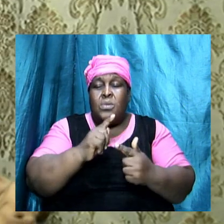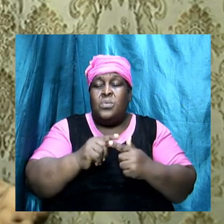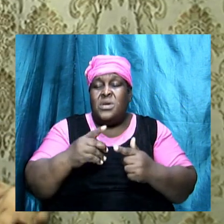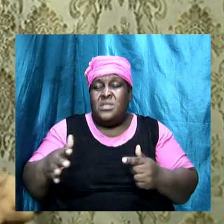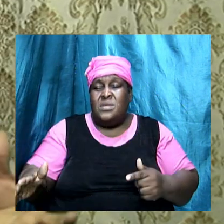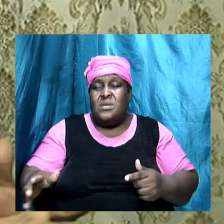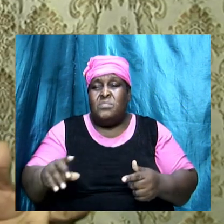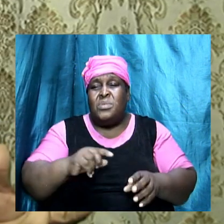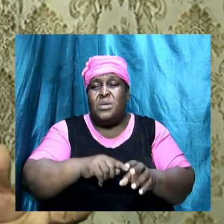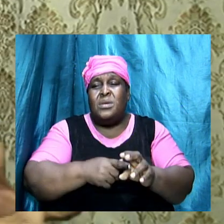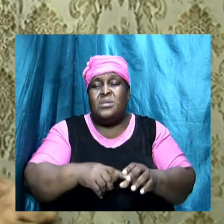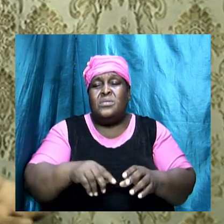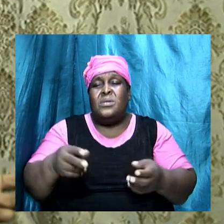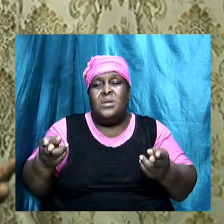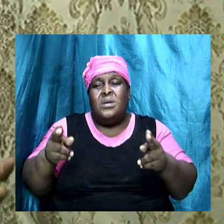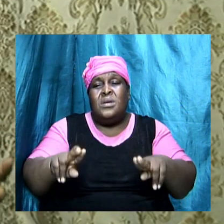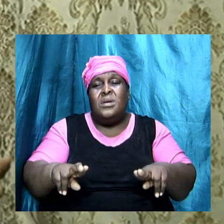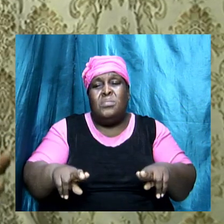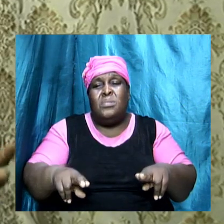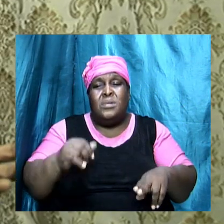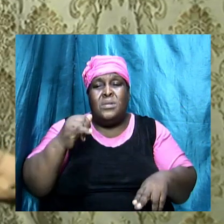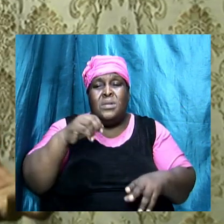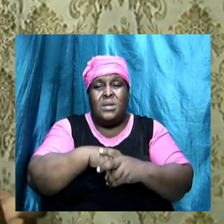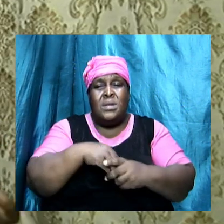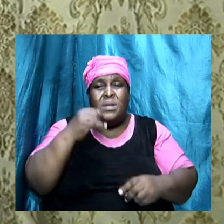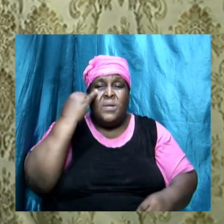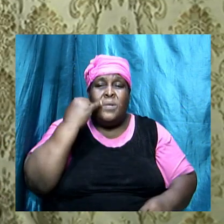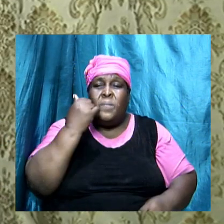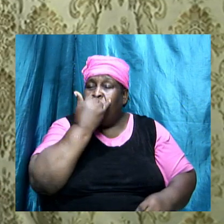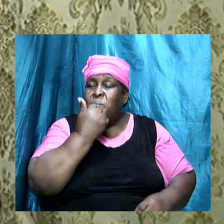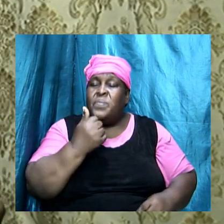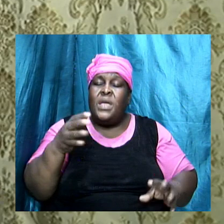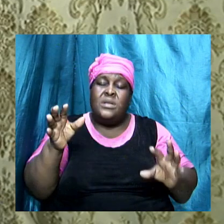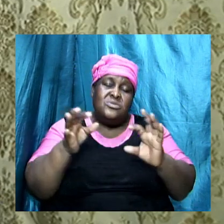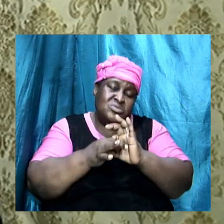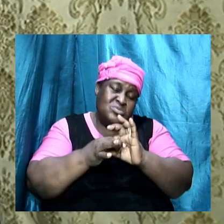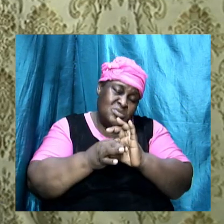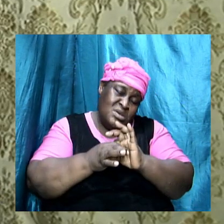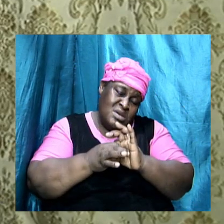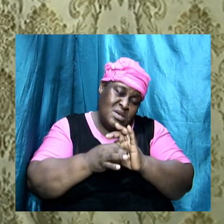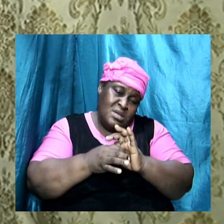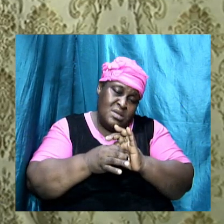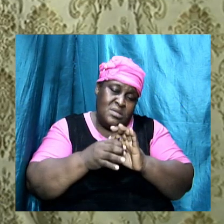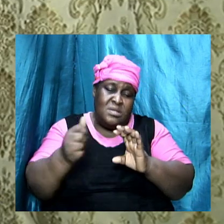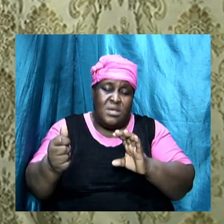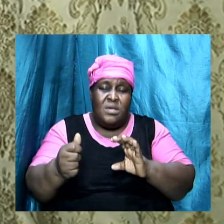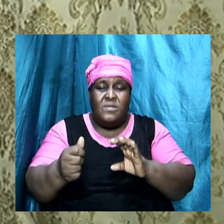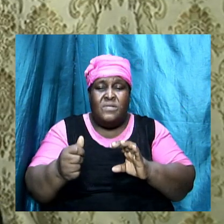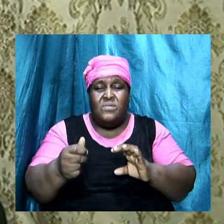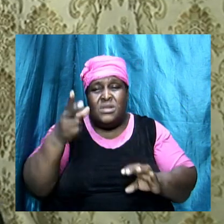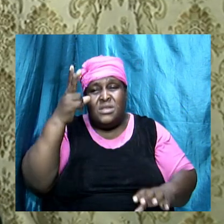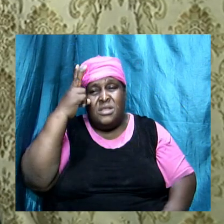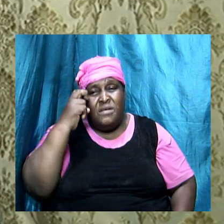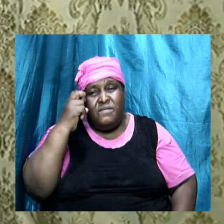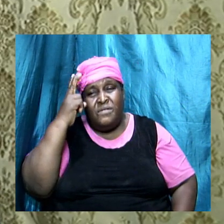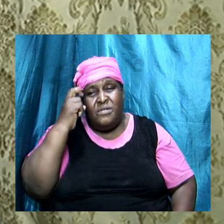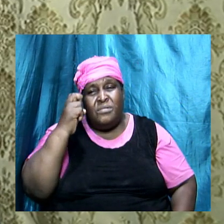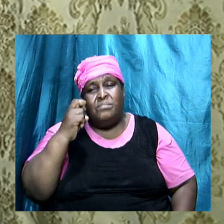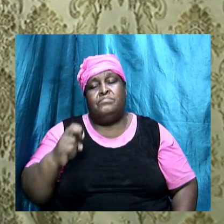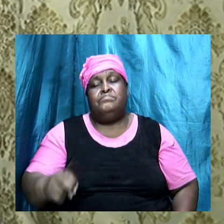in Israel, Israel joined themselves unto a pagan nation, because